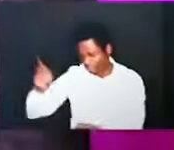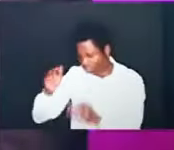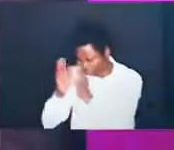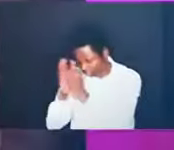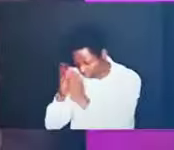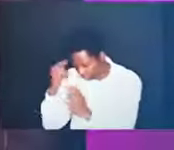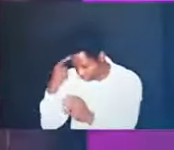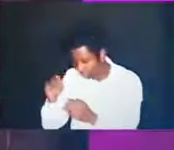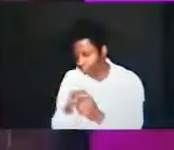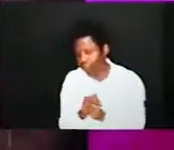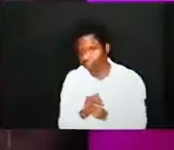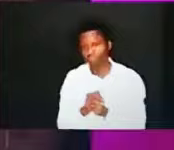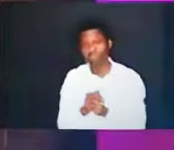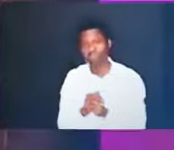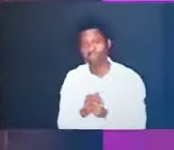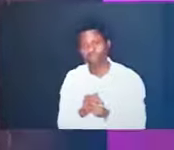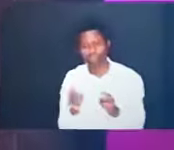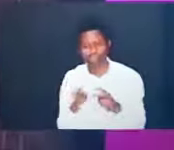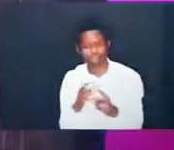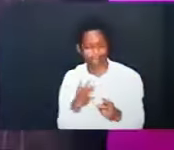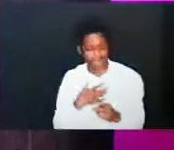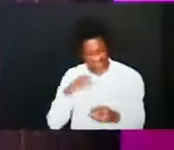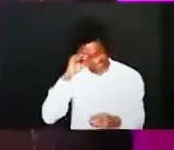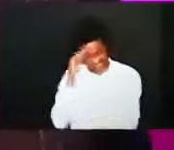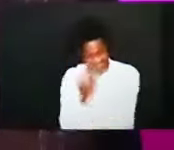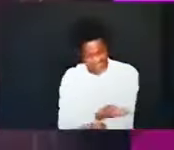so my boy was sitting on the floor